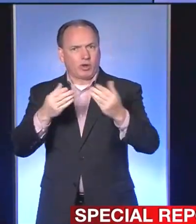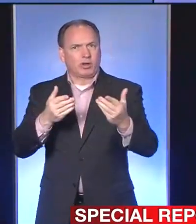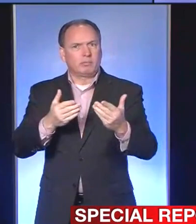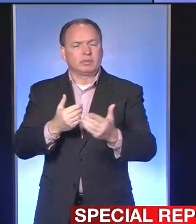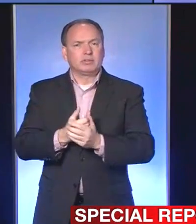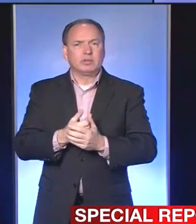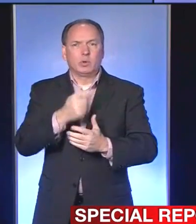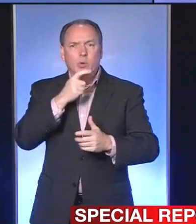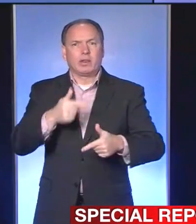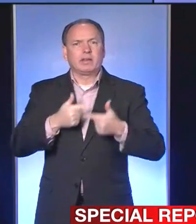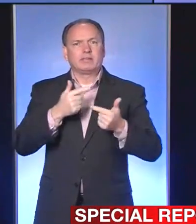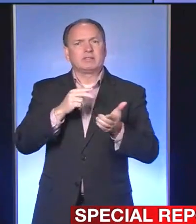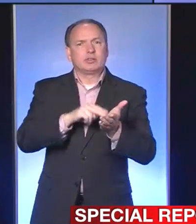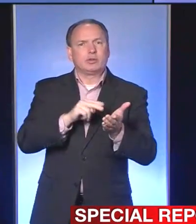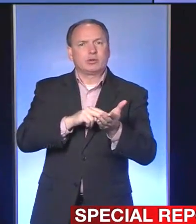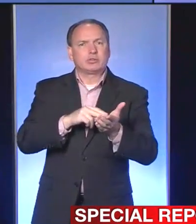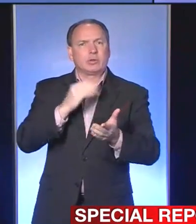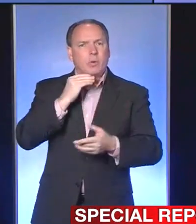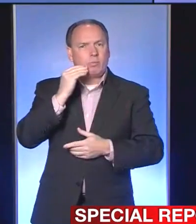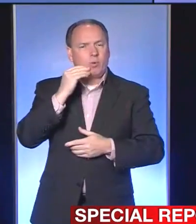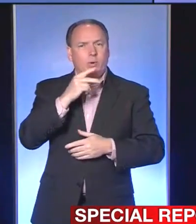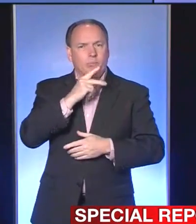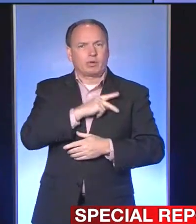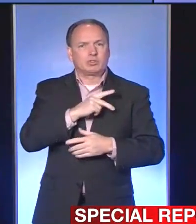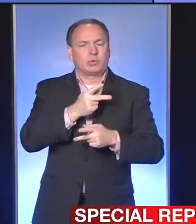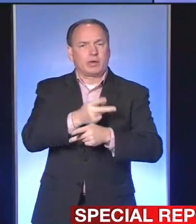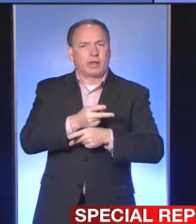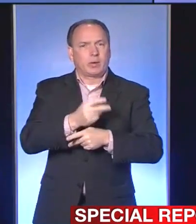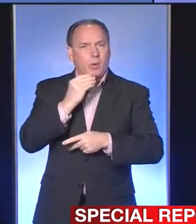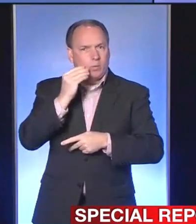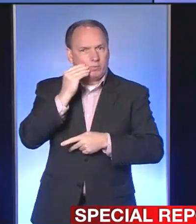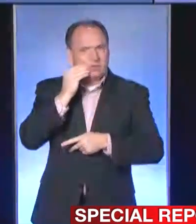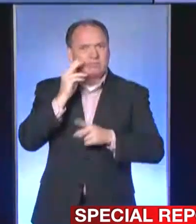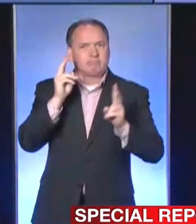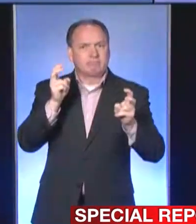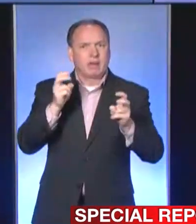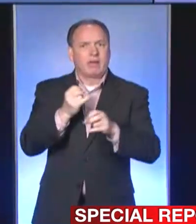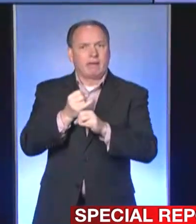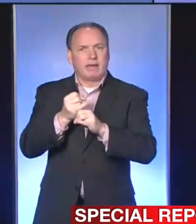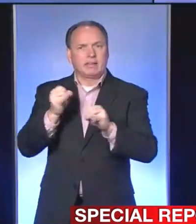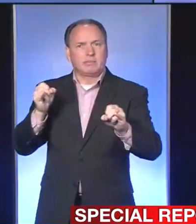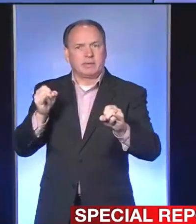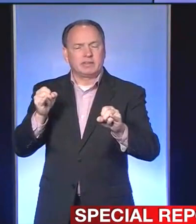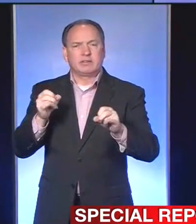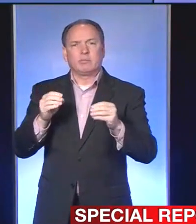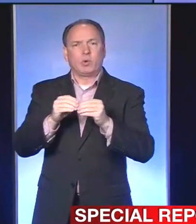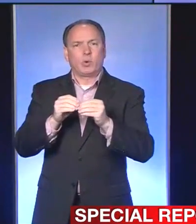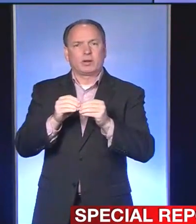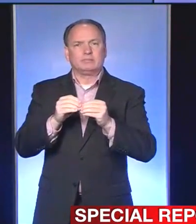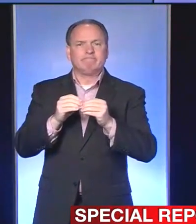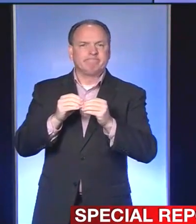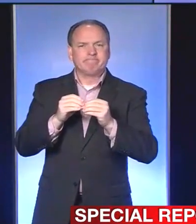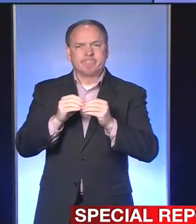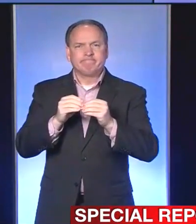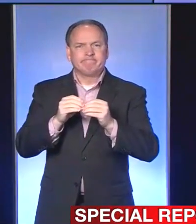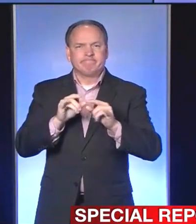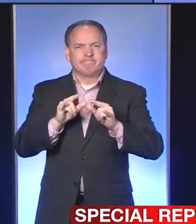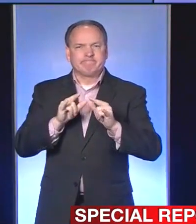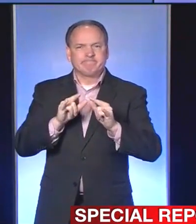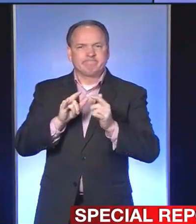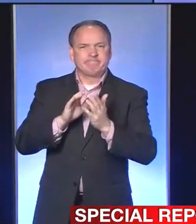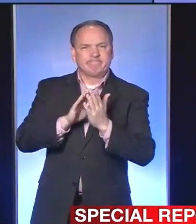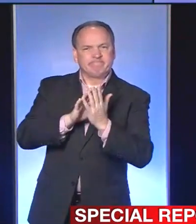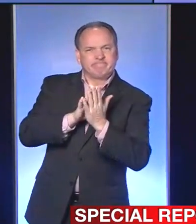care home, personal care homes are independent, more intimate living, more like a family